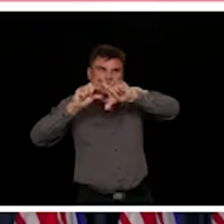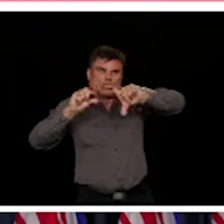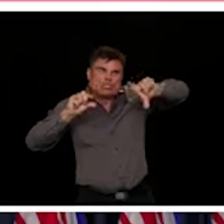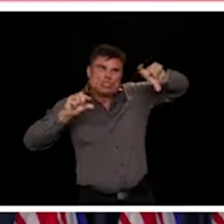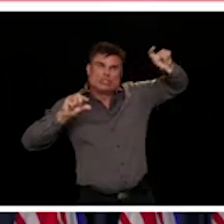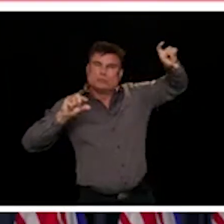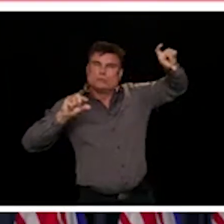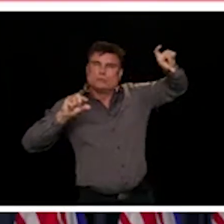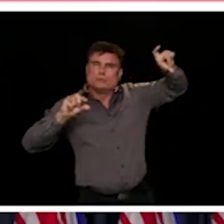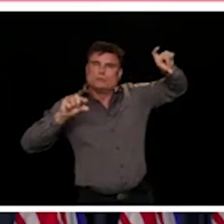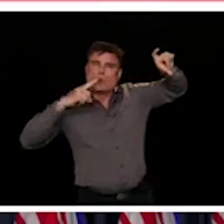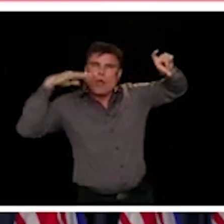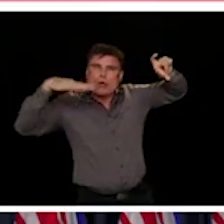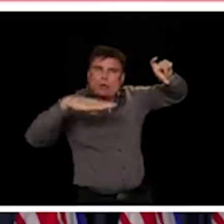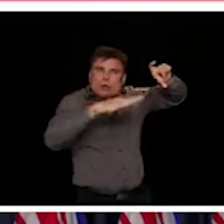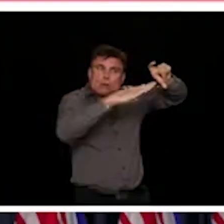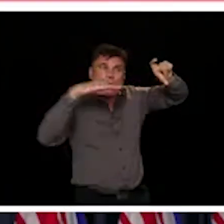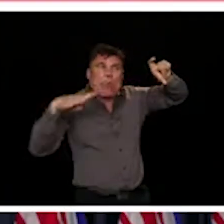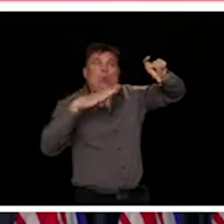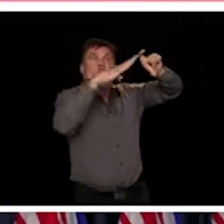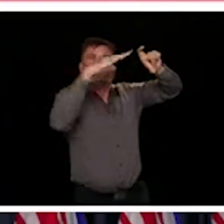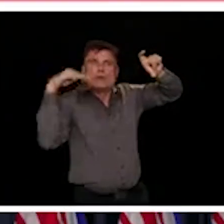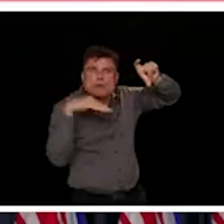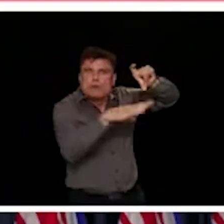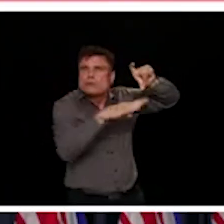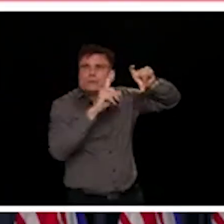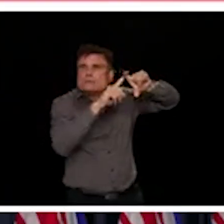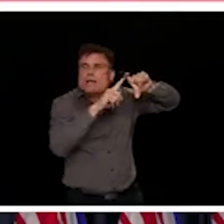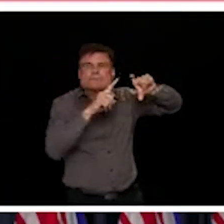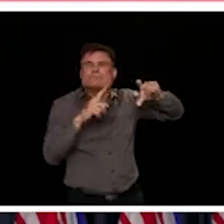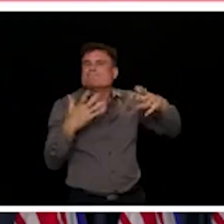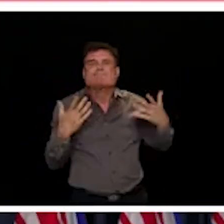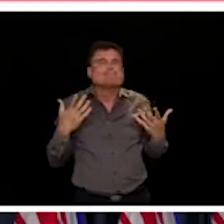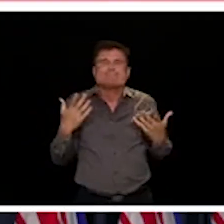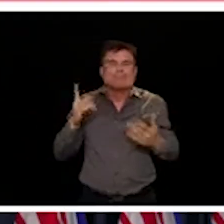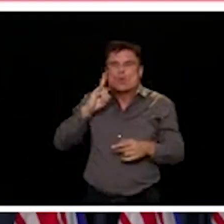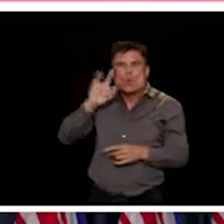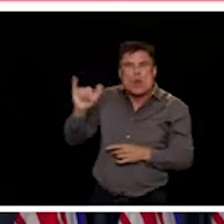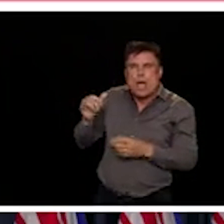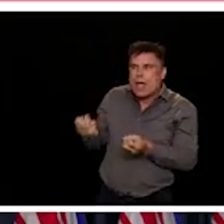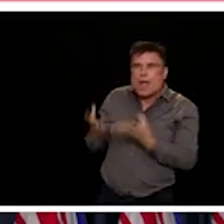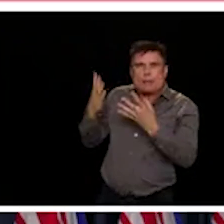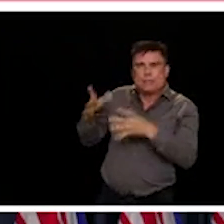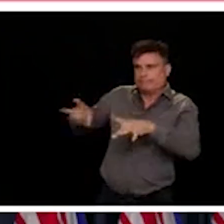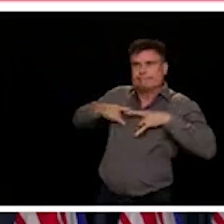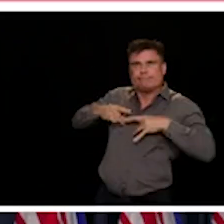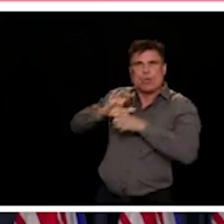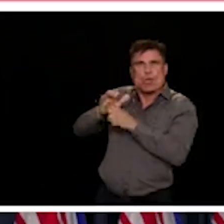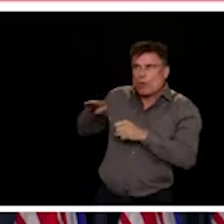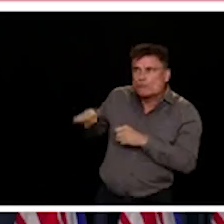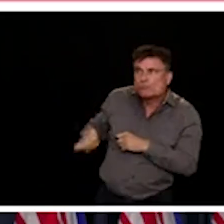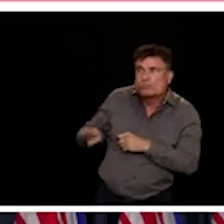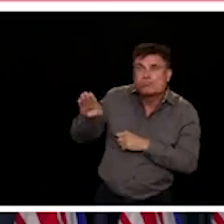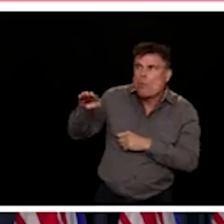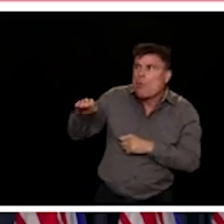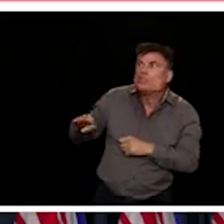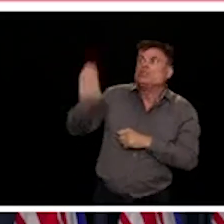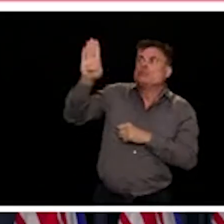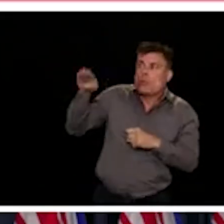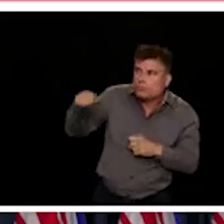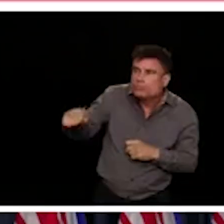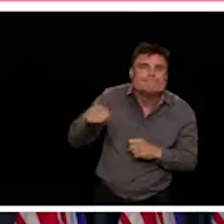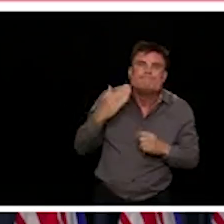where we are, but can, but are difficult to pinpoint. So we are somewhere around